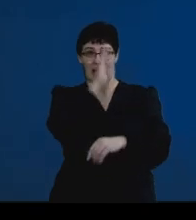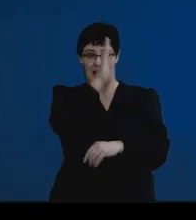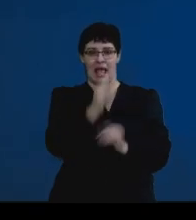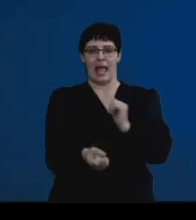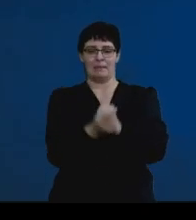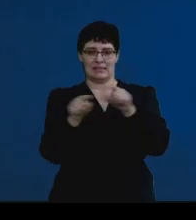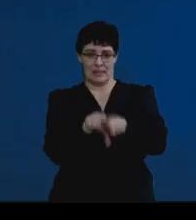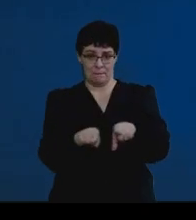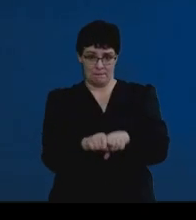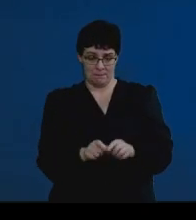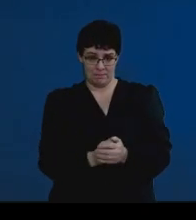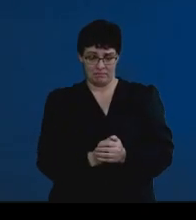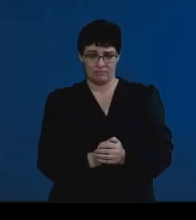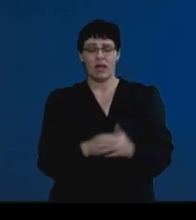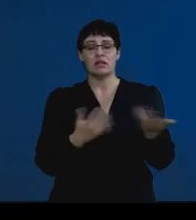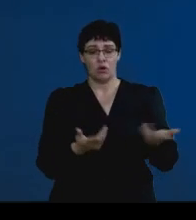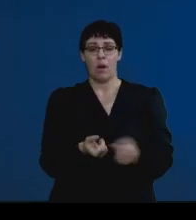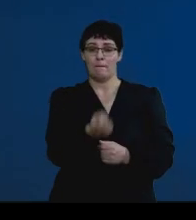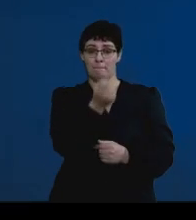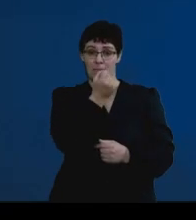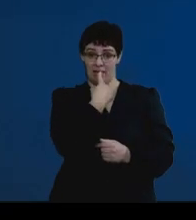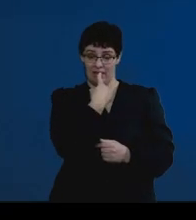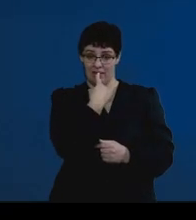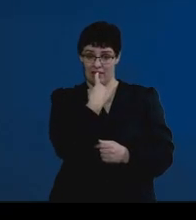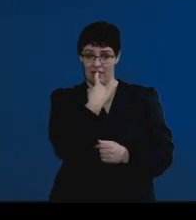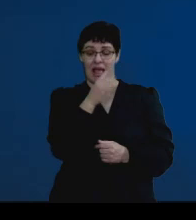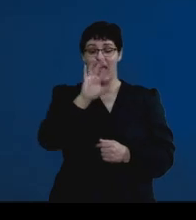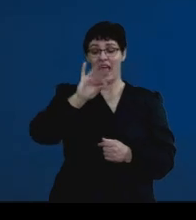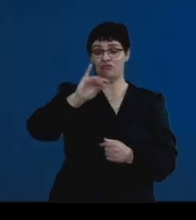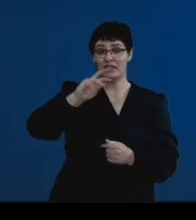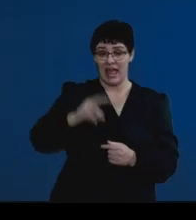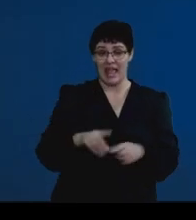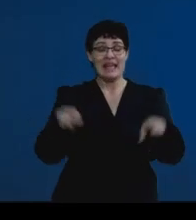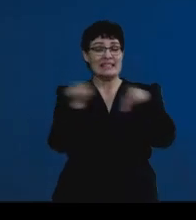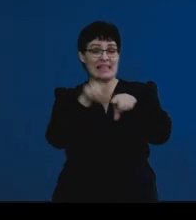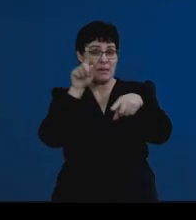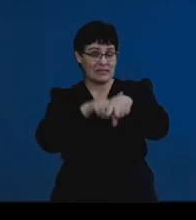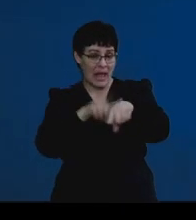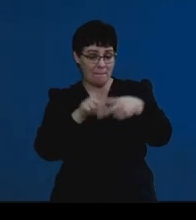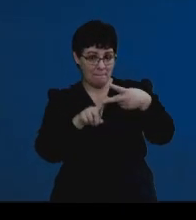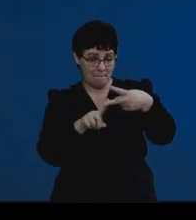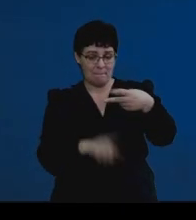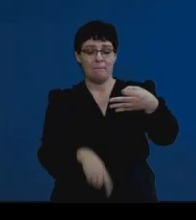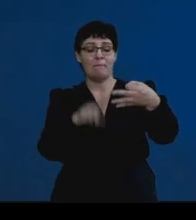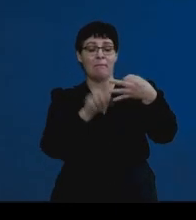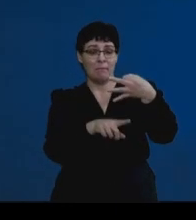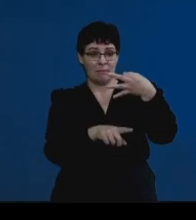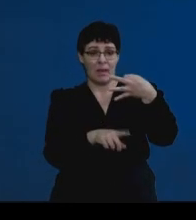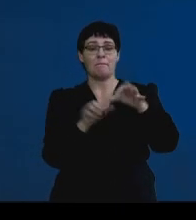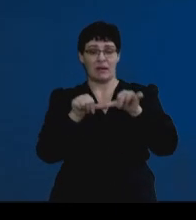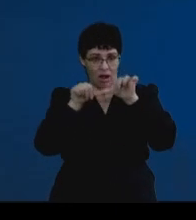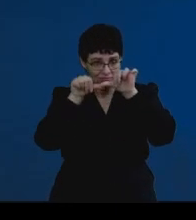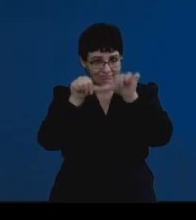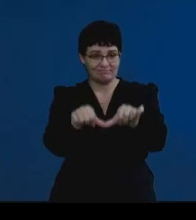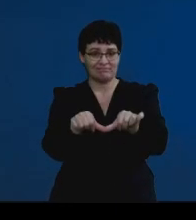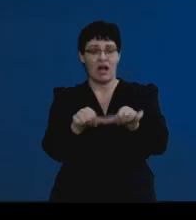that mean? That means that the pill should be taken every day at the same time, and it should be done consistently